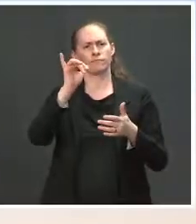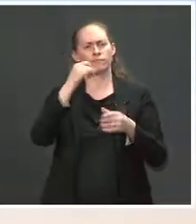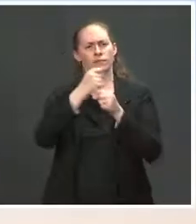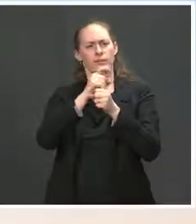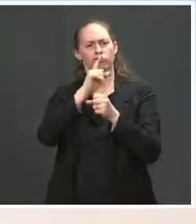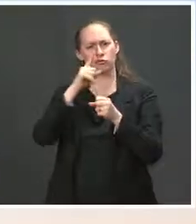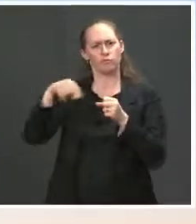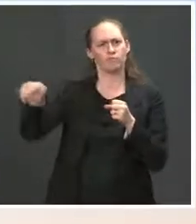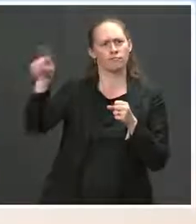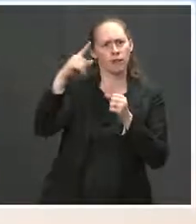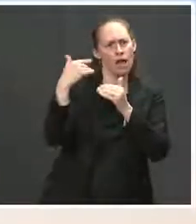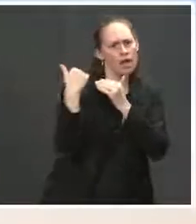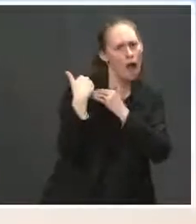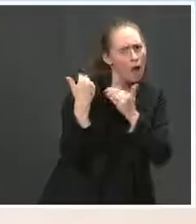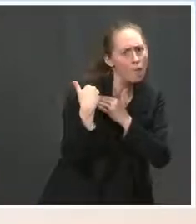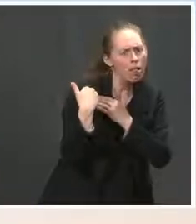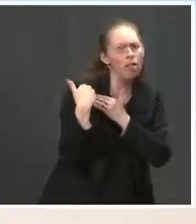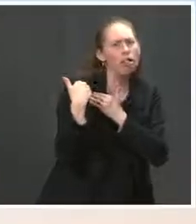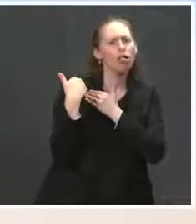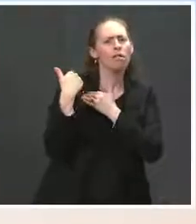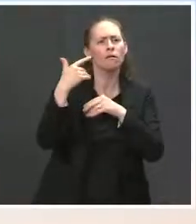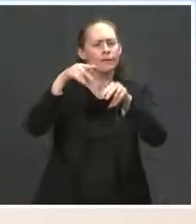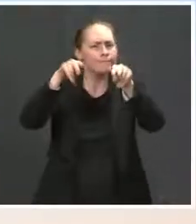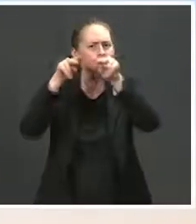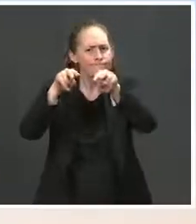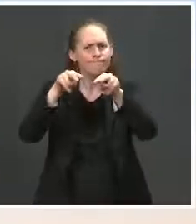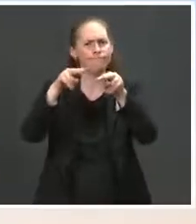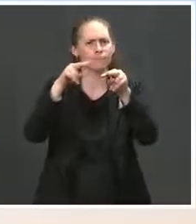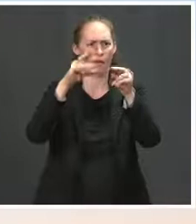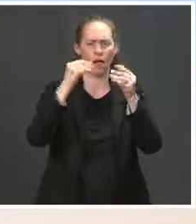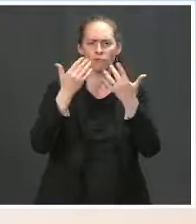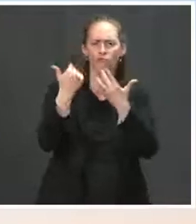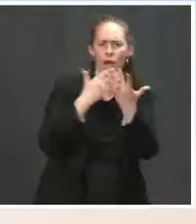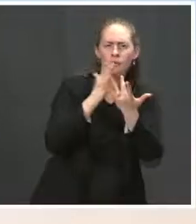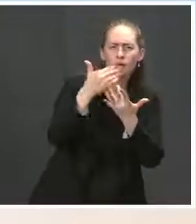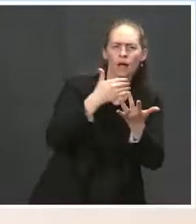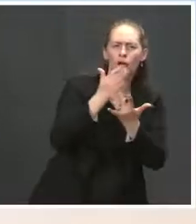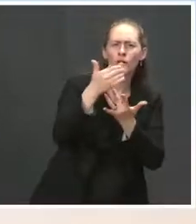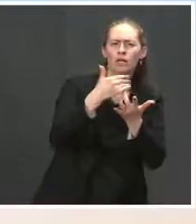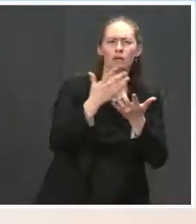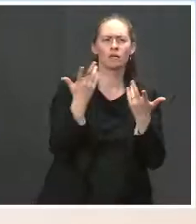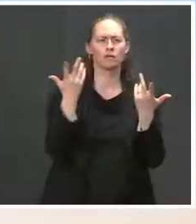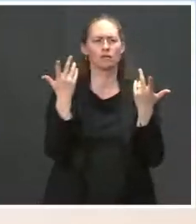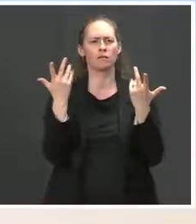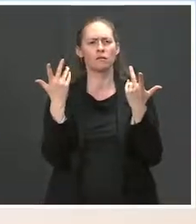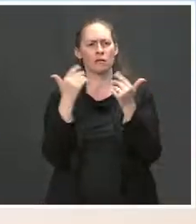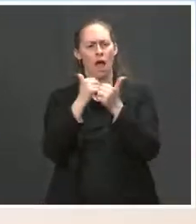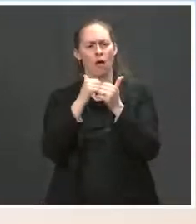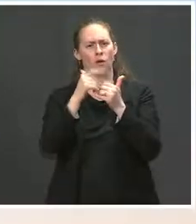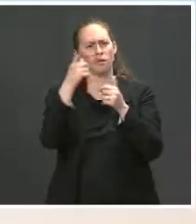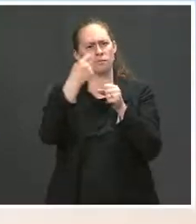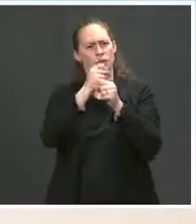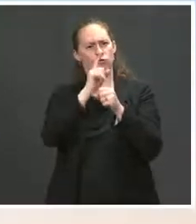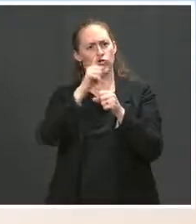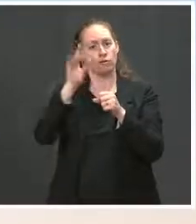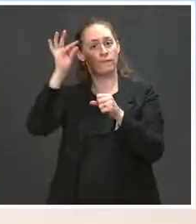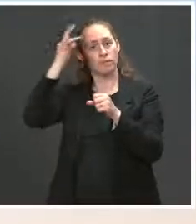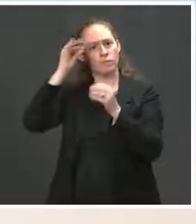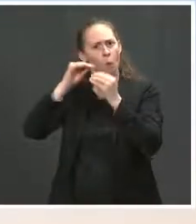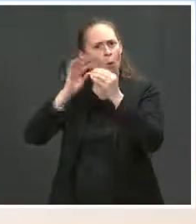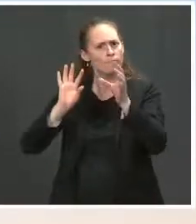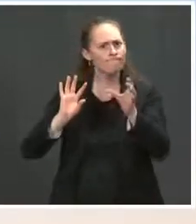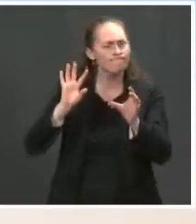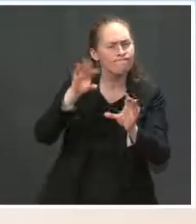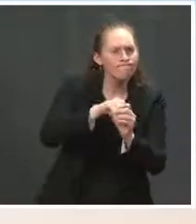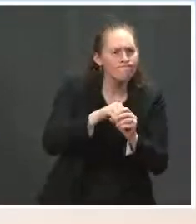transparency in the long-term care sector? How can we make sure the federal government states and owner operators are all doing what they should be